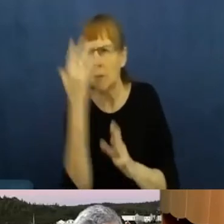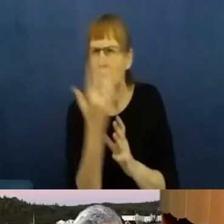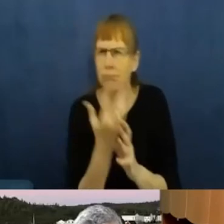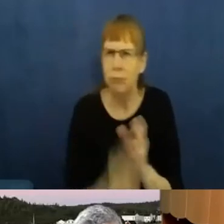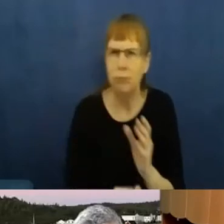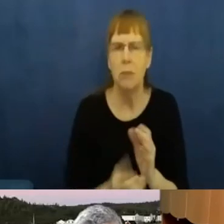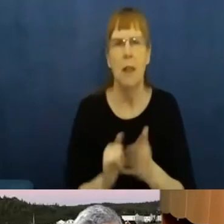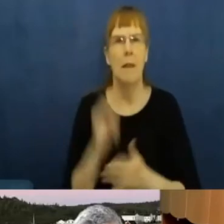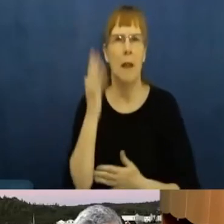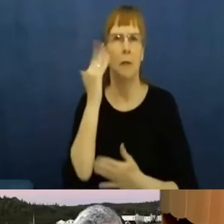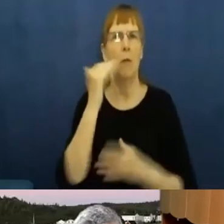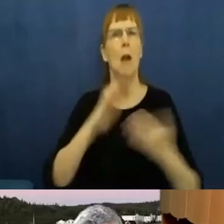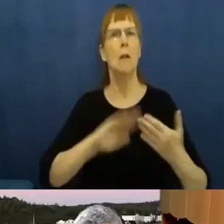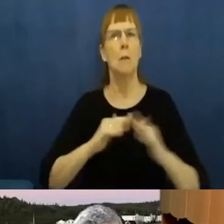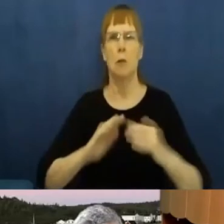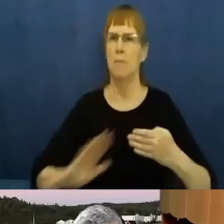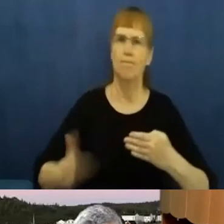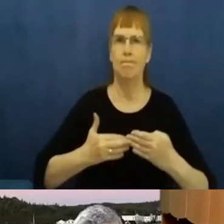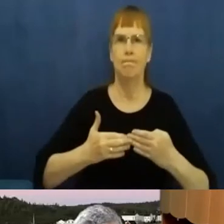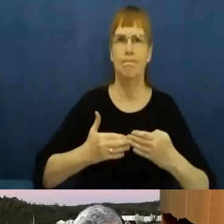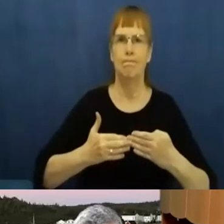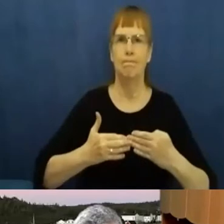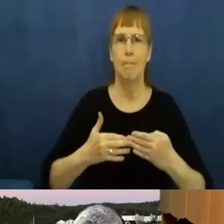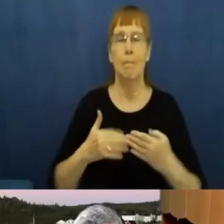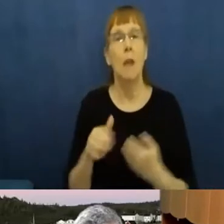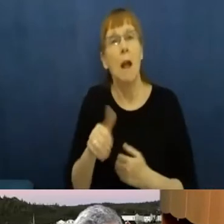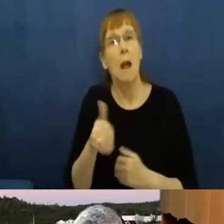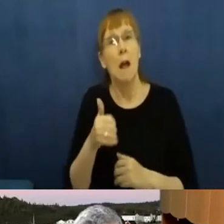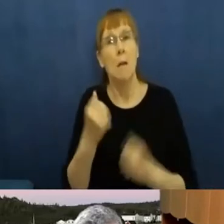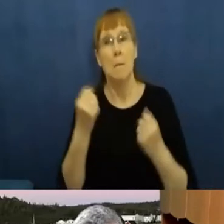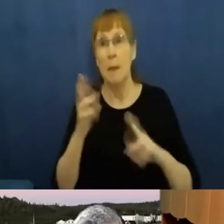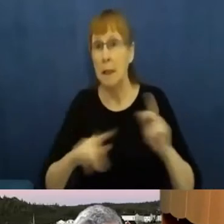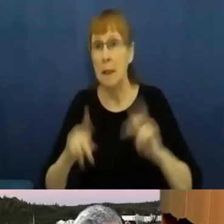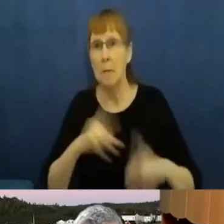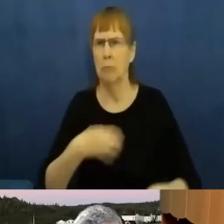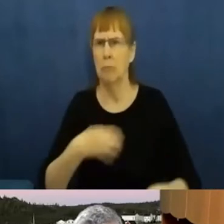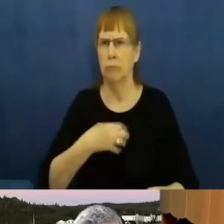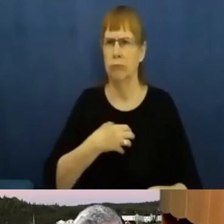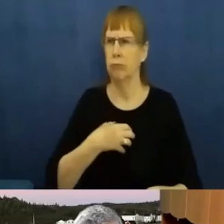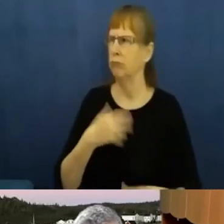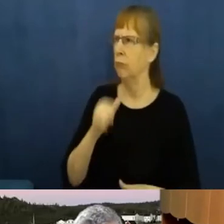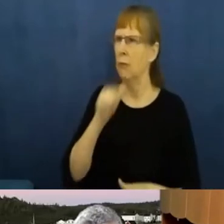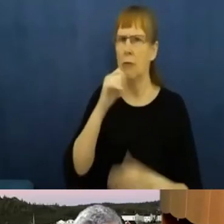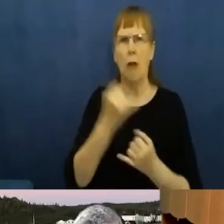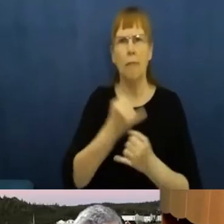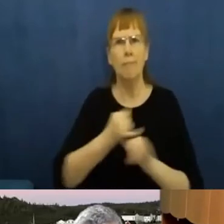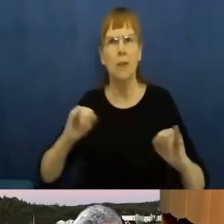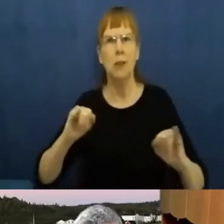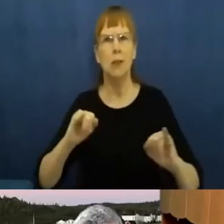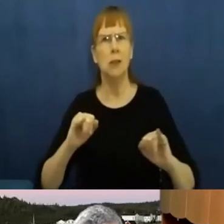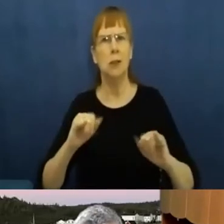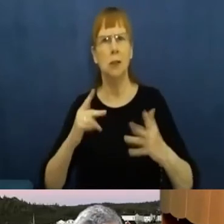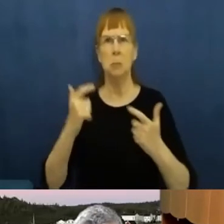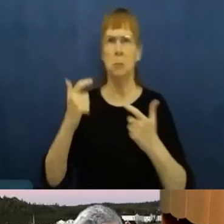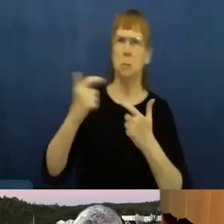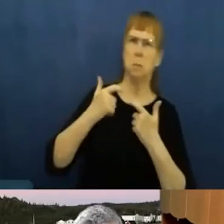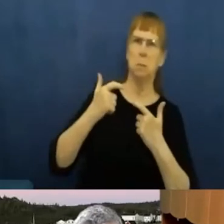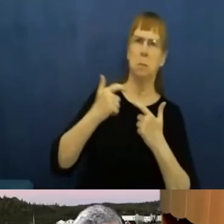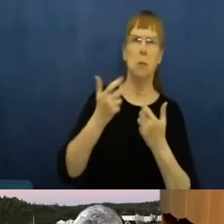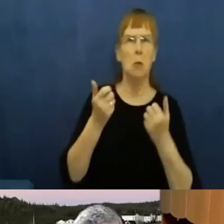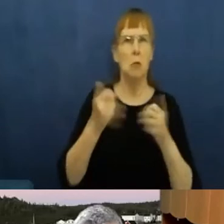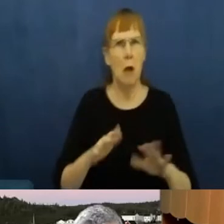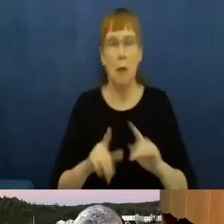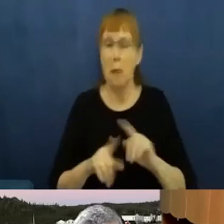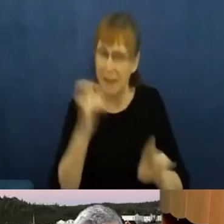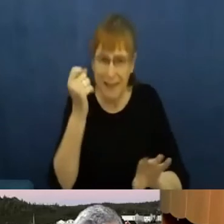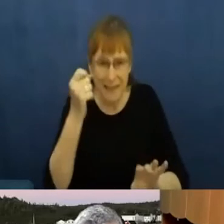even though it seemed extreme, even to many community members who objected to having their liberty limited in this way. And